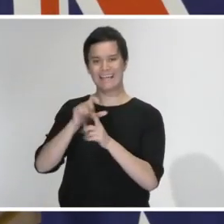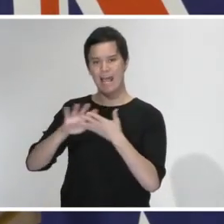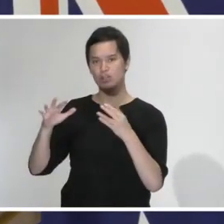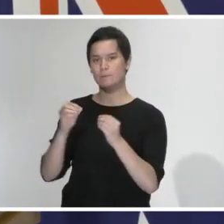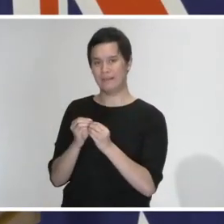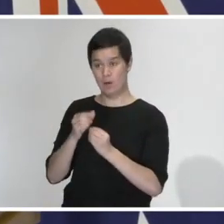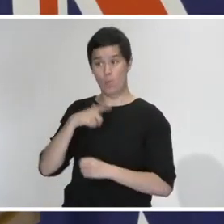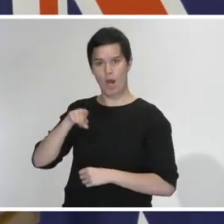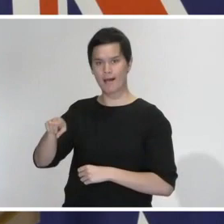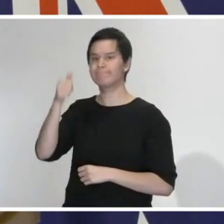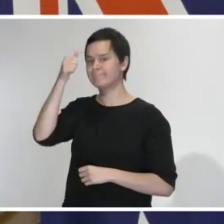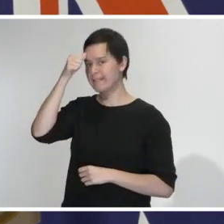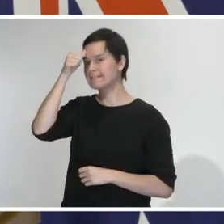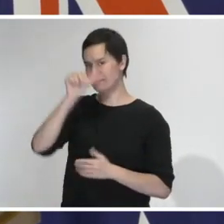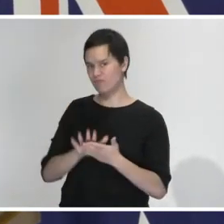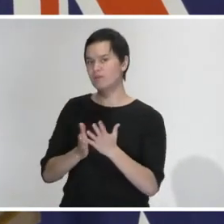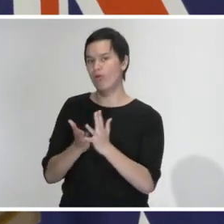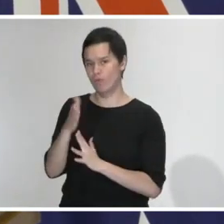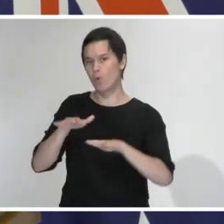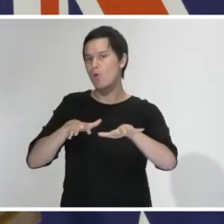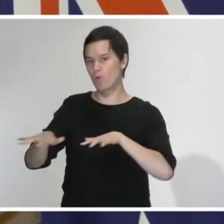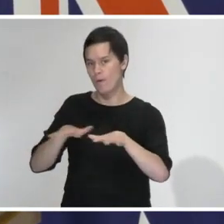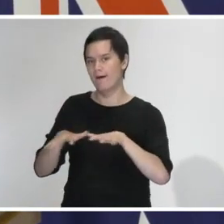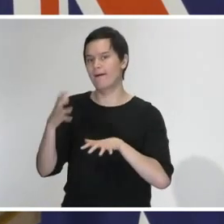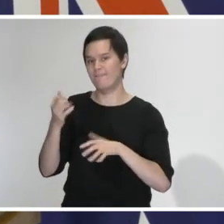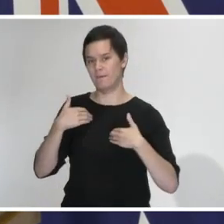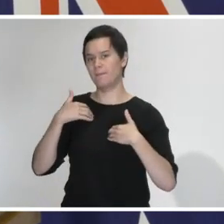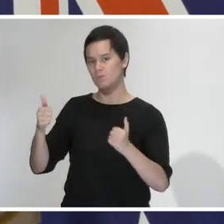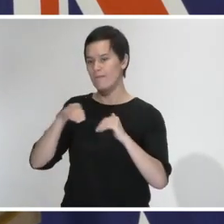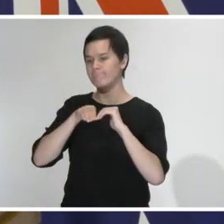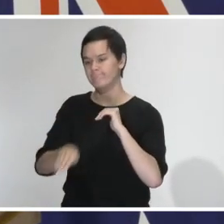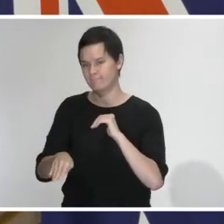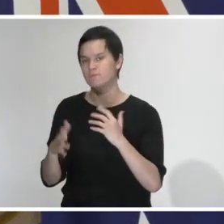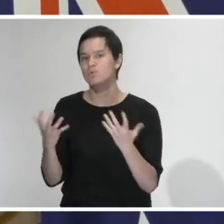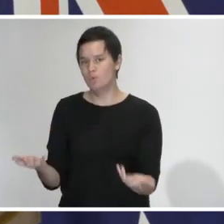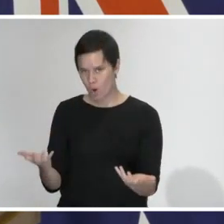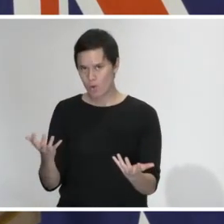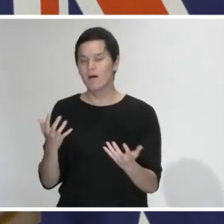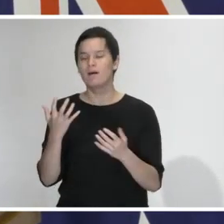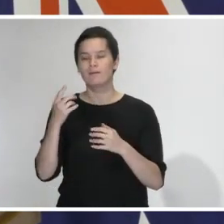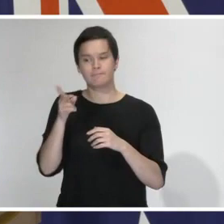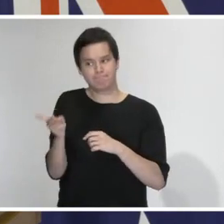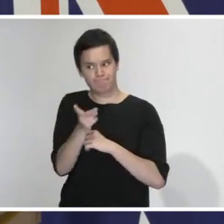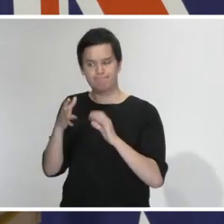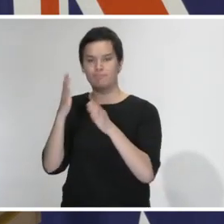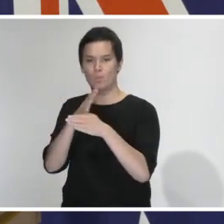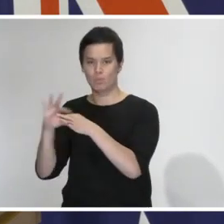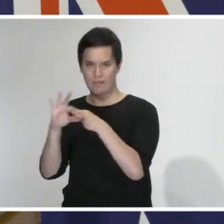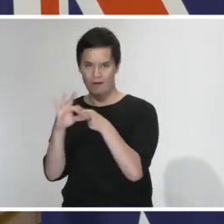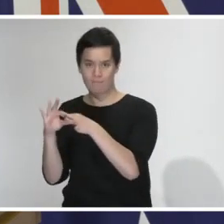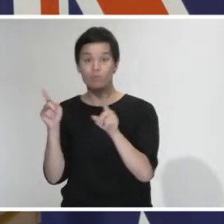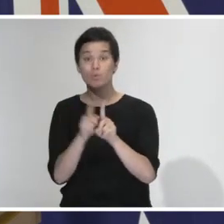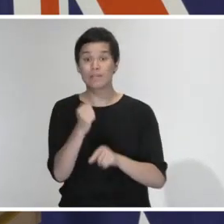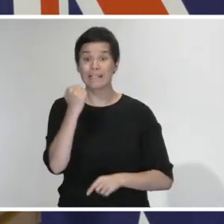be supported by mobile apps, which also link people into telehealth services, which is obviously something we use now. 1737,